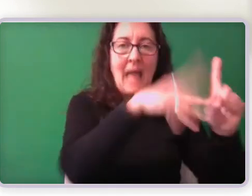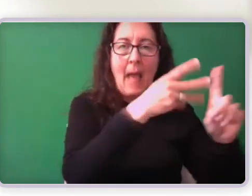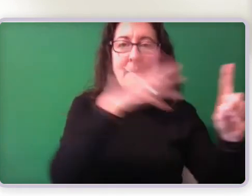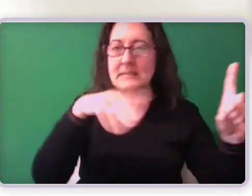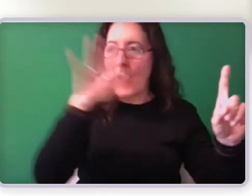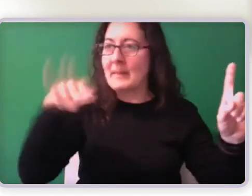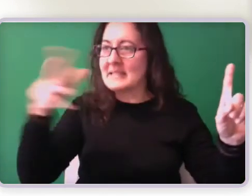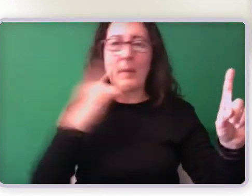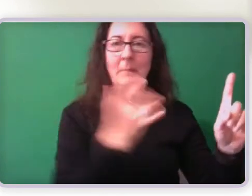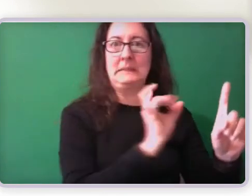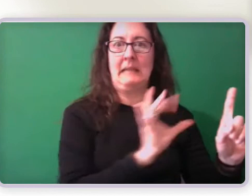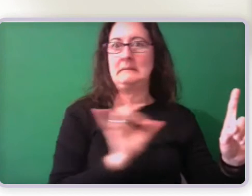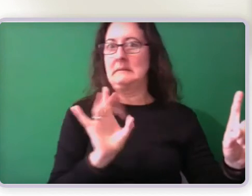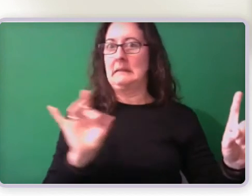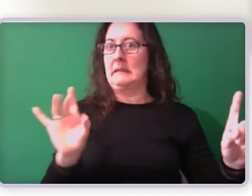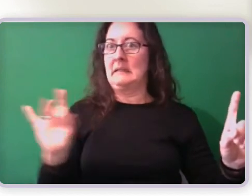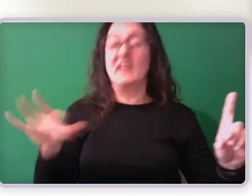to participate in the program of support.